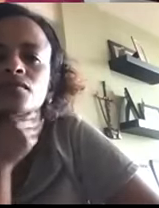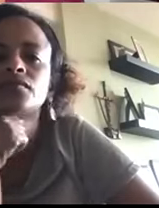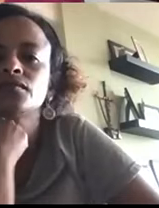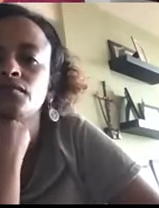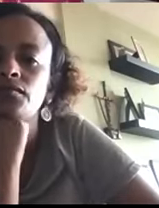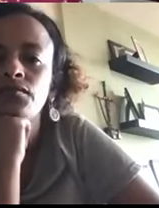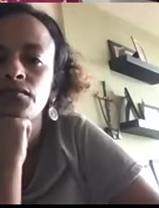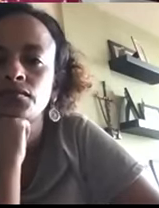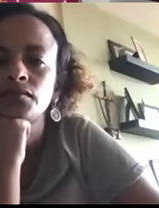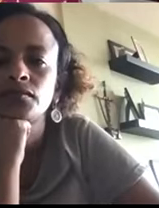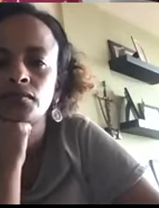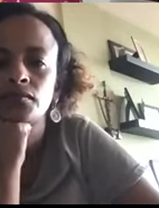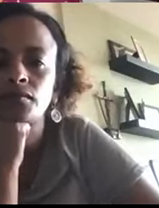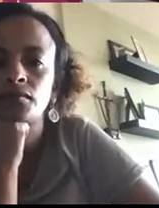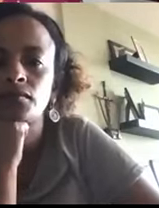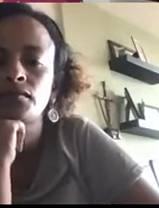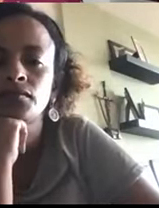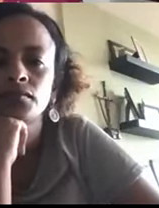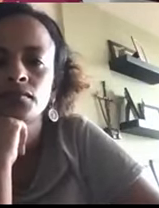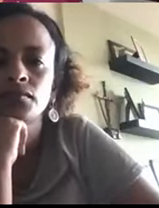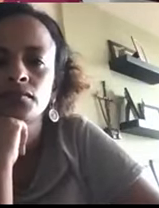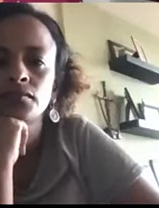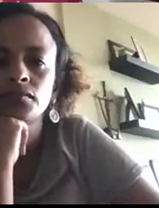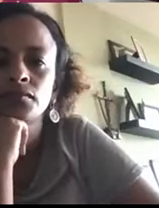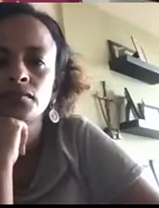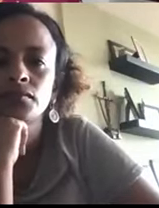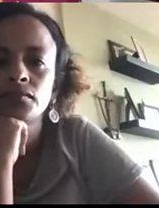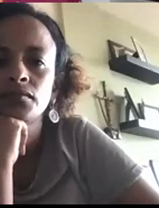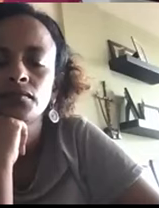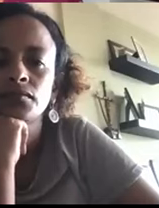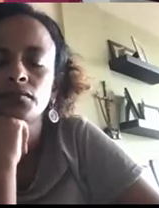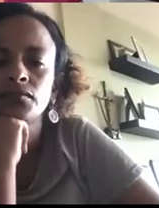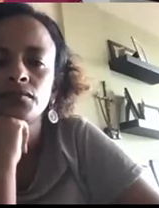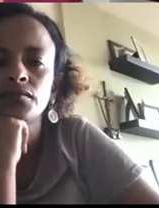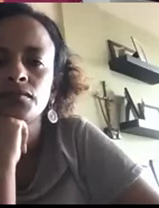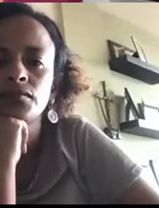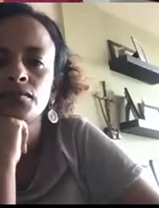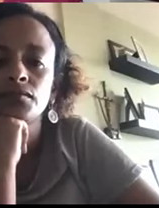there's anything you want to conclude in here, to add in here, I would be very happy.